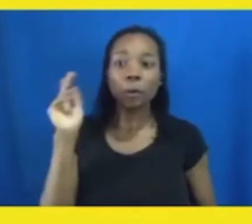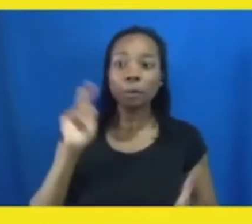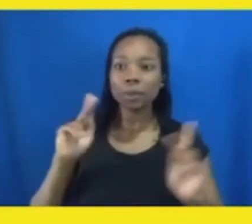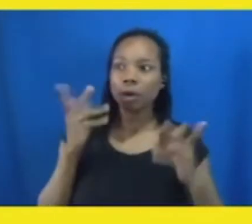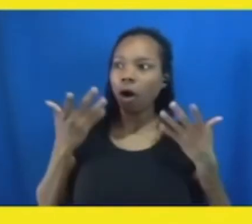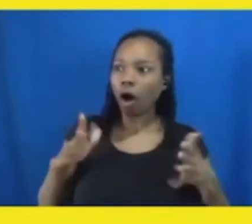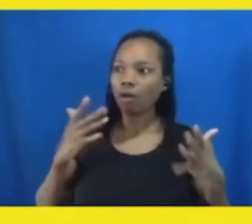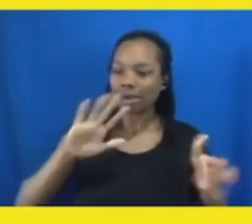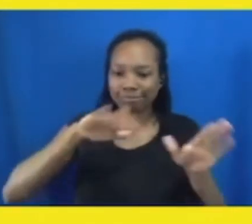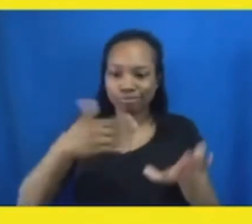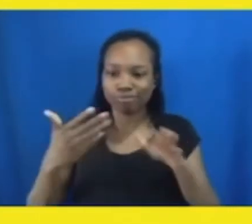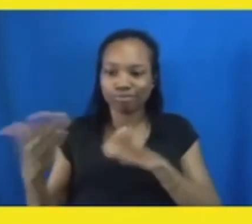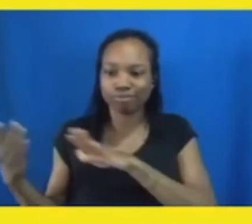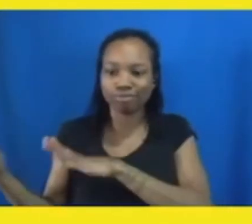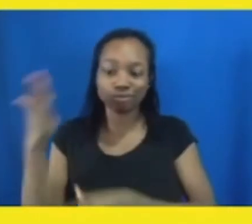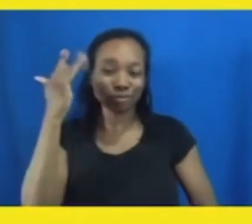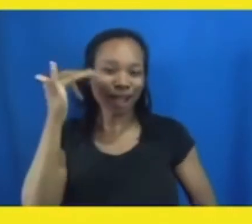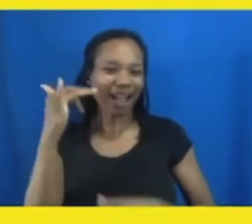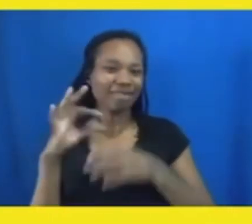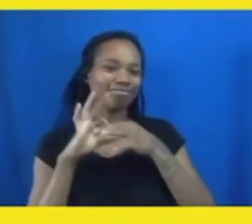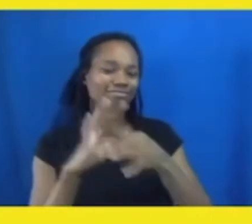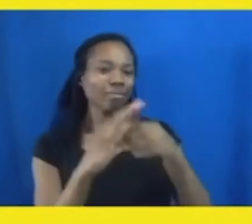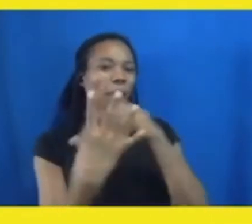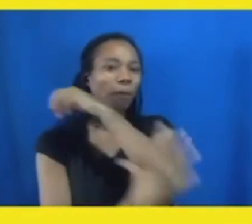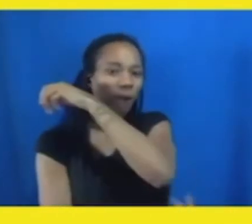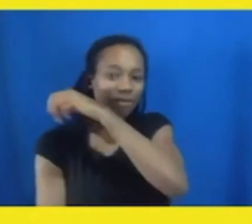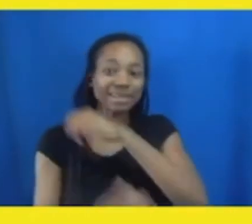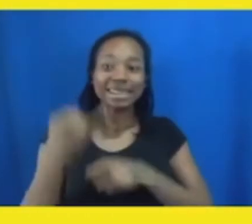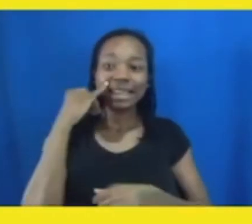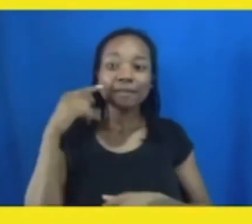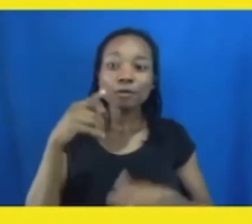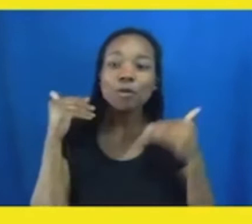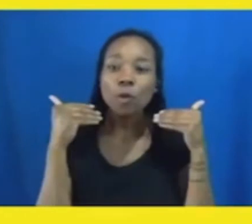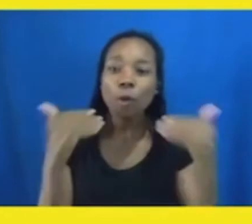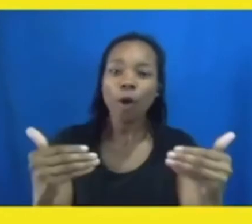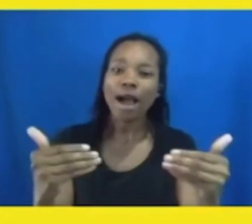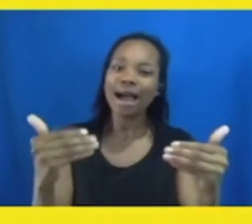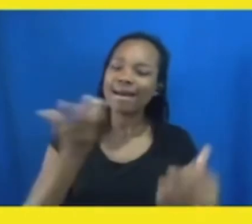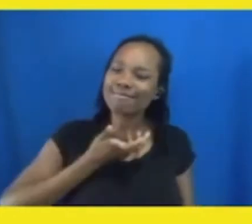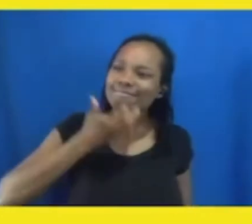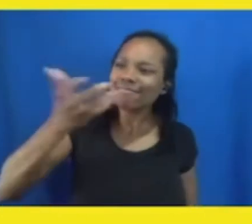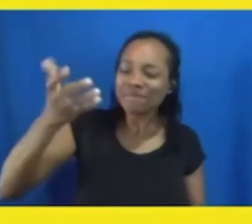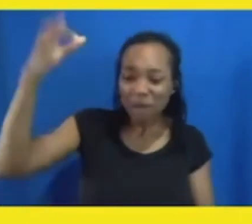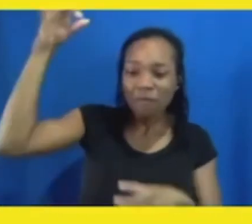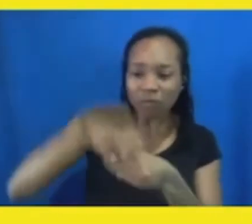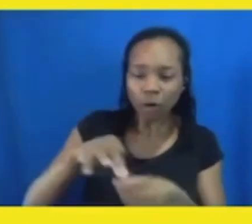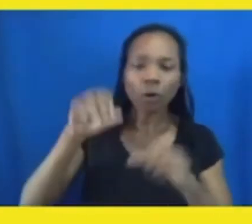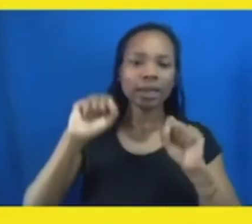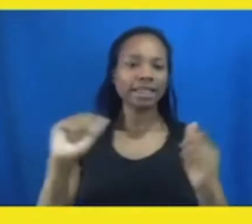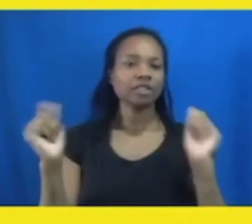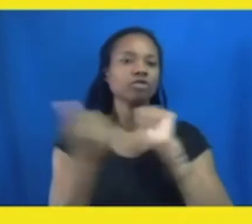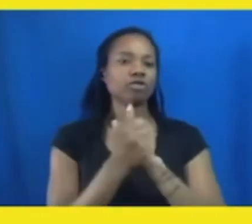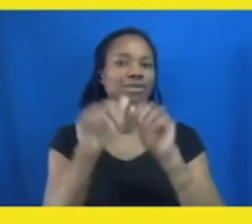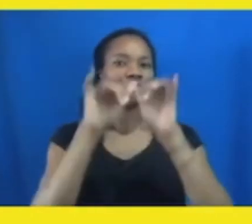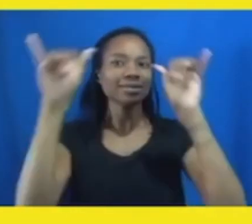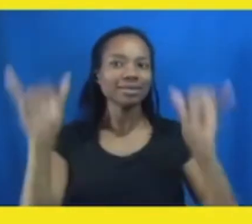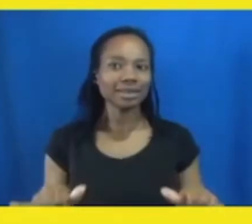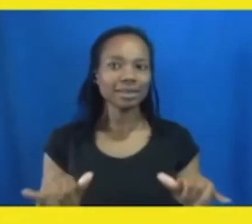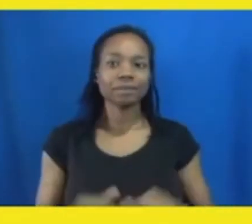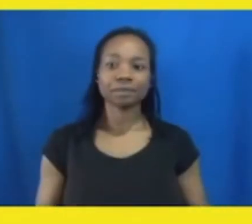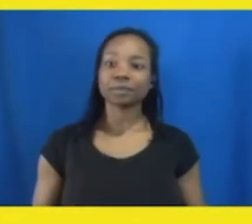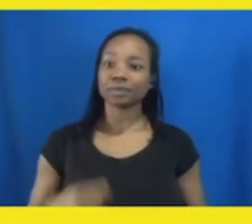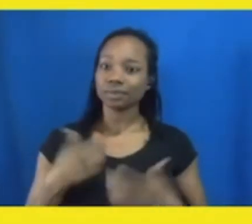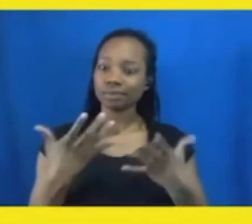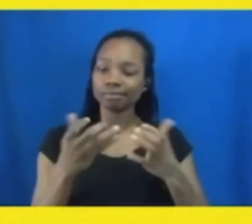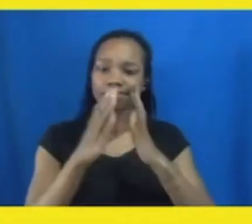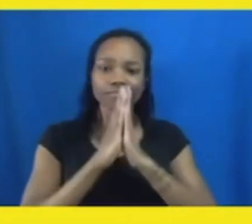your voice today, we can start to begin to change some systems. So I want to pray for you. want to leave you with a prayer before we go. And I want